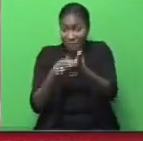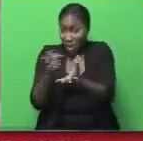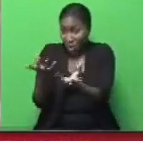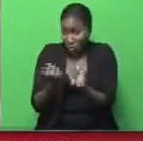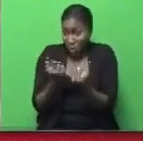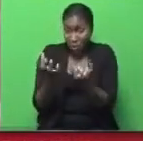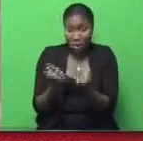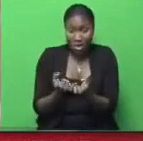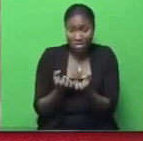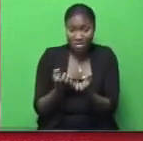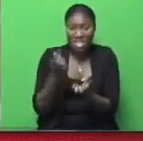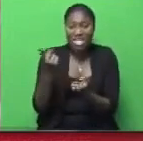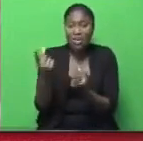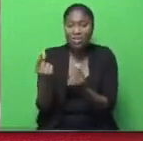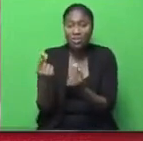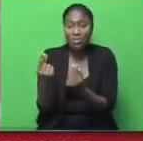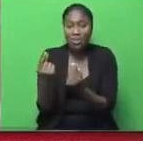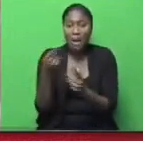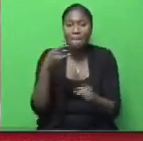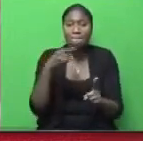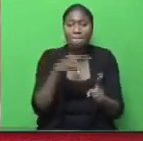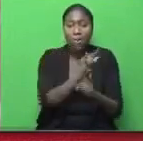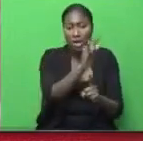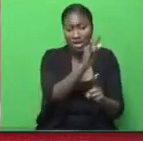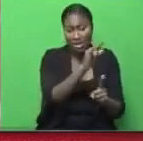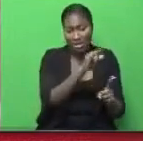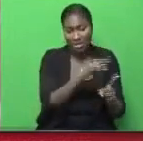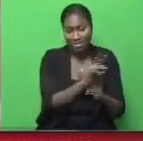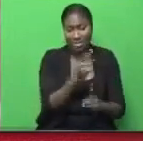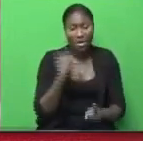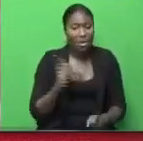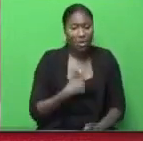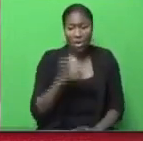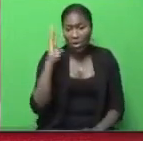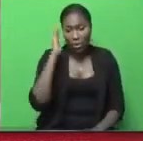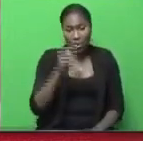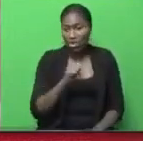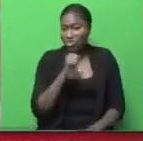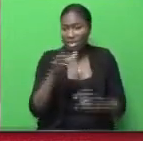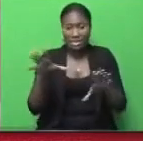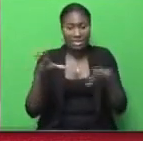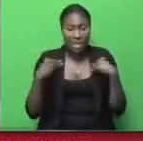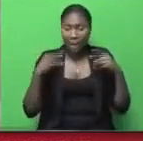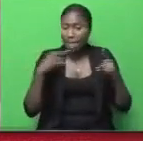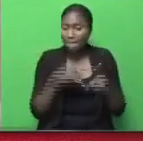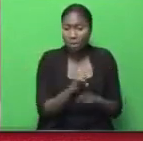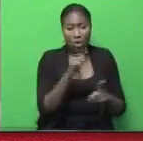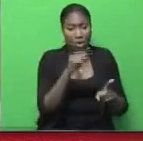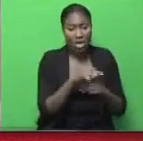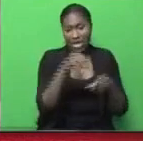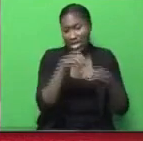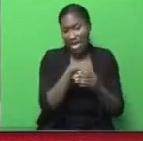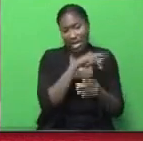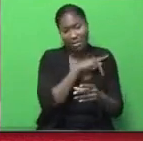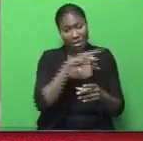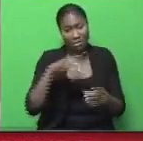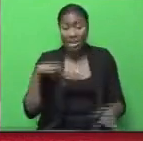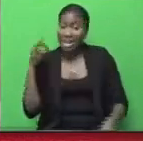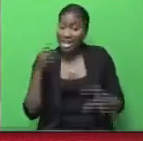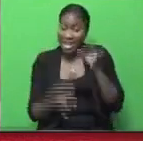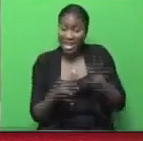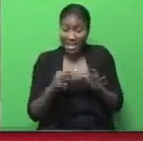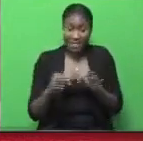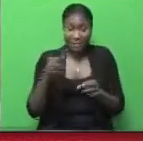Mr. Speaker, is to bully you. We will not tolerate bullying in the cabinet. If the member